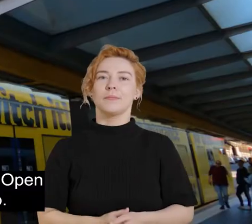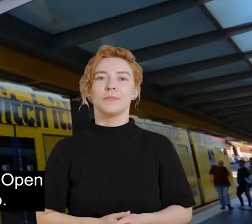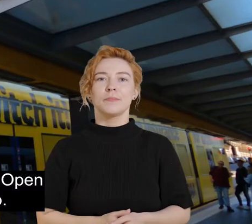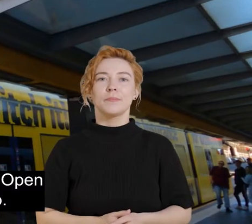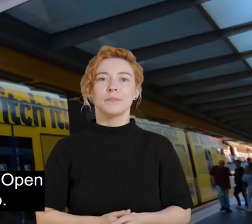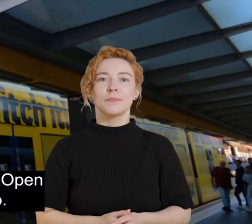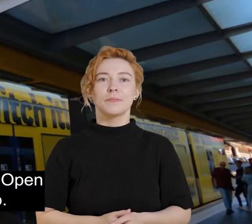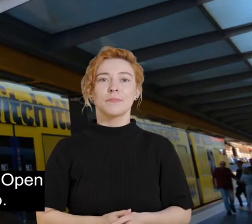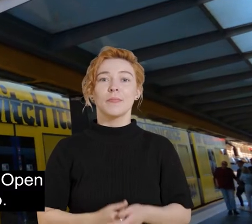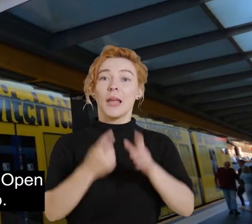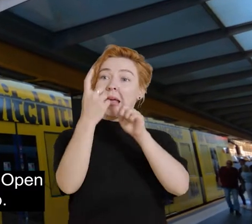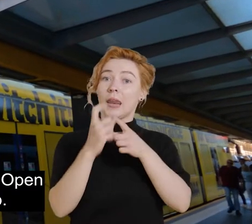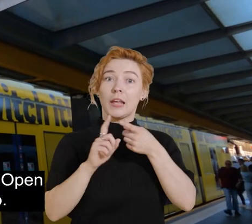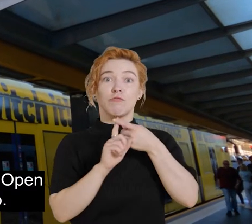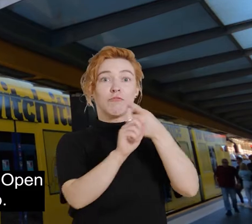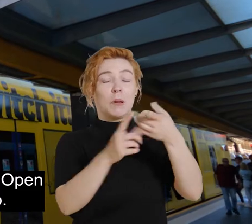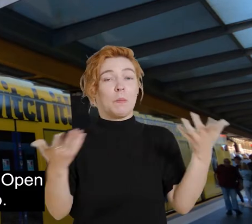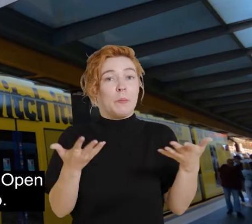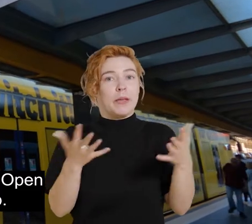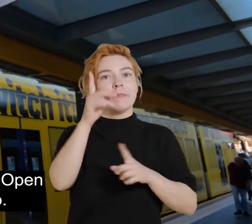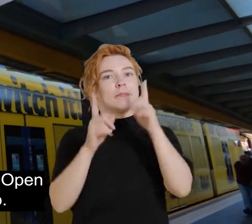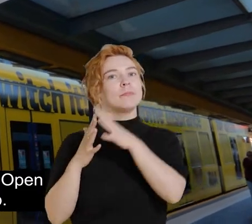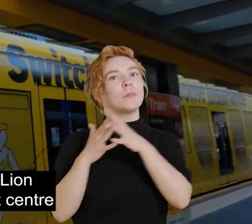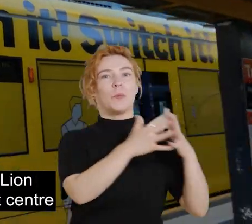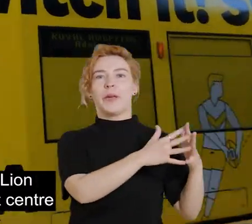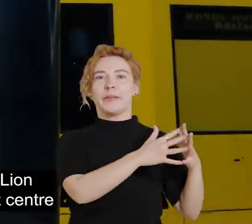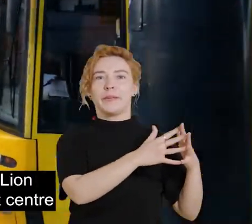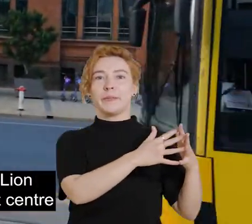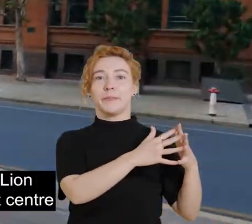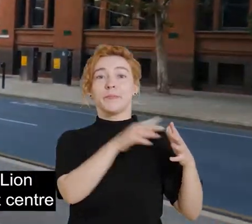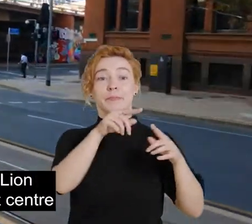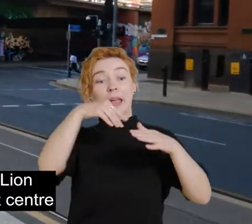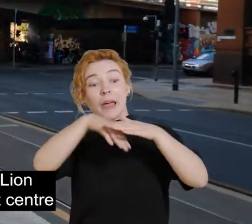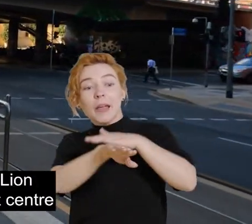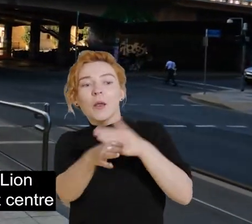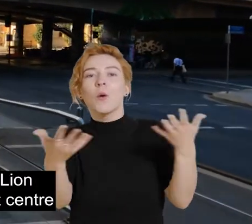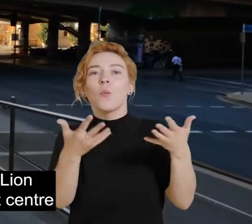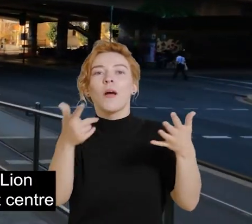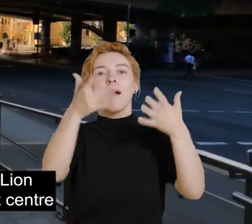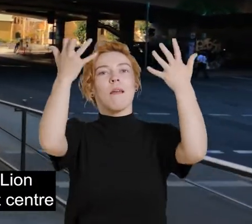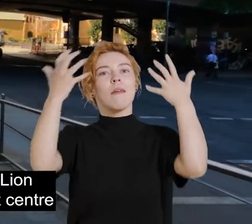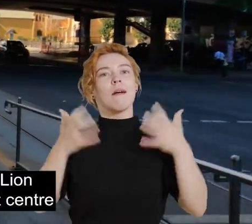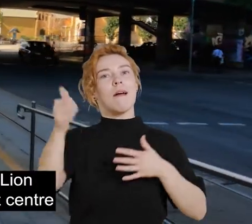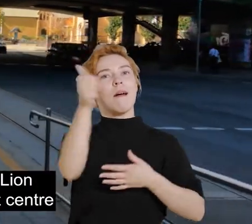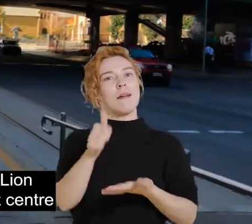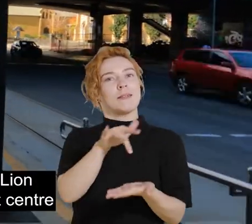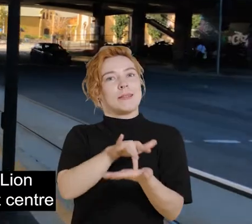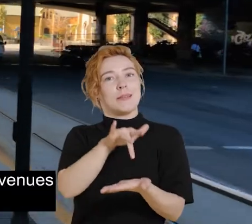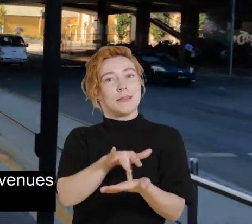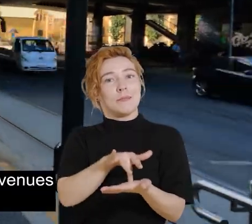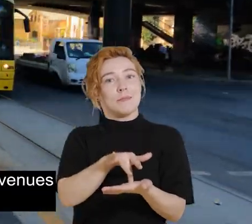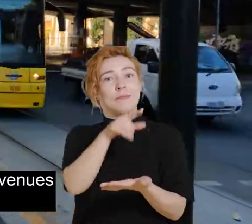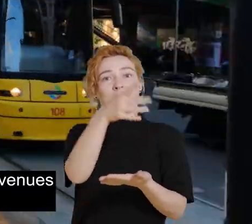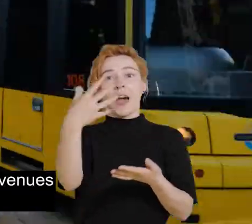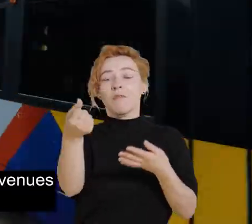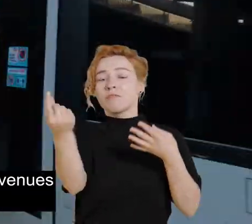The closest tram stop to ACE Open is the City West tram stop. ACE Open is situated in the Lion Arts Centre, a multi-purpose arts centre